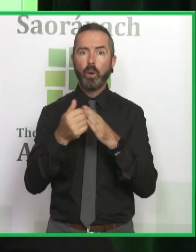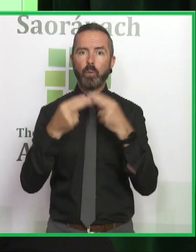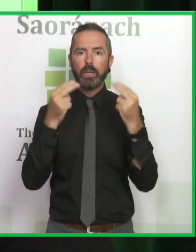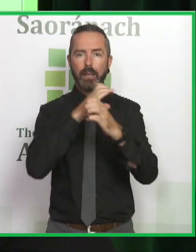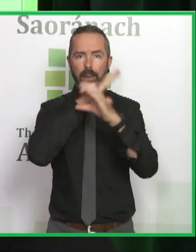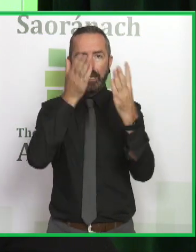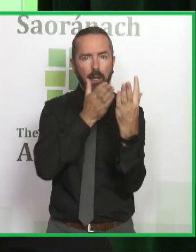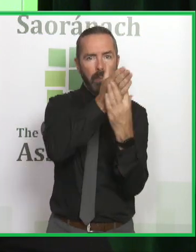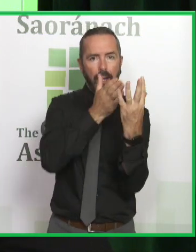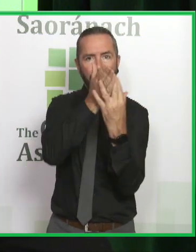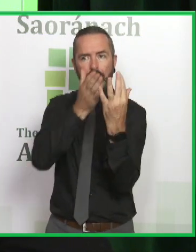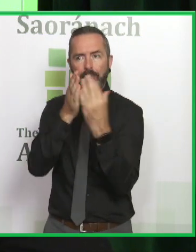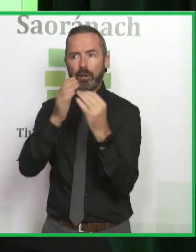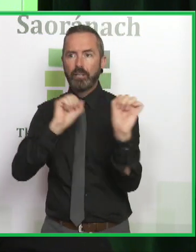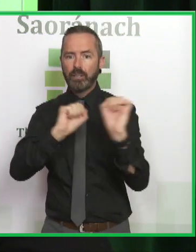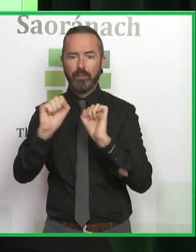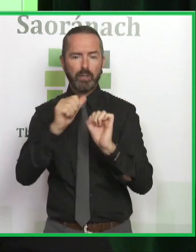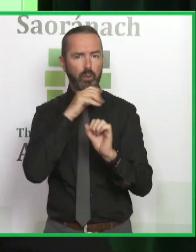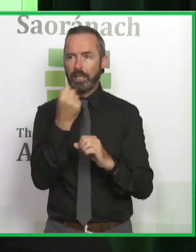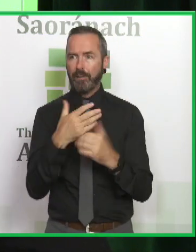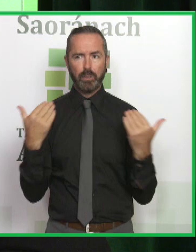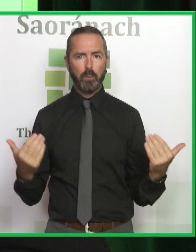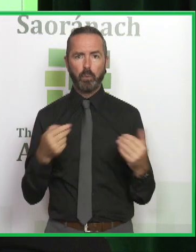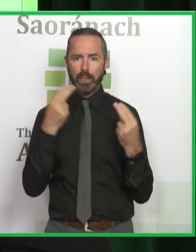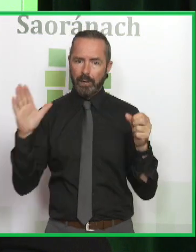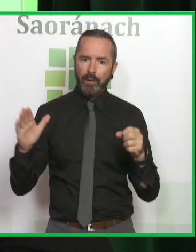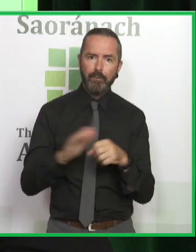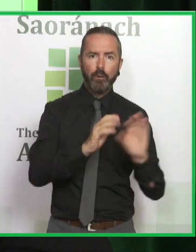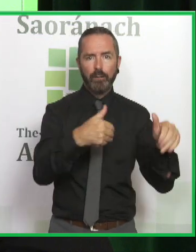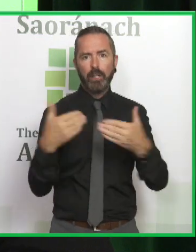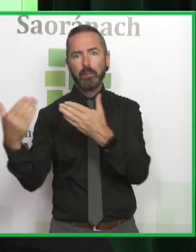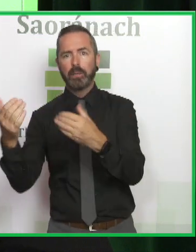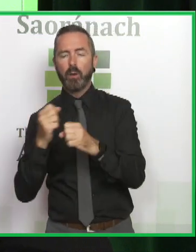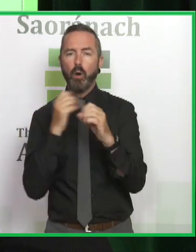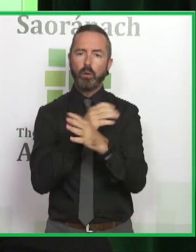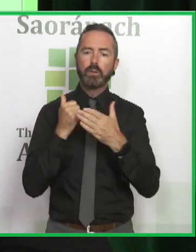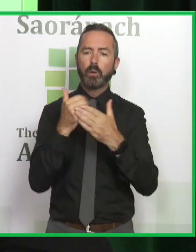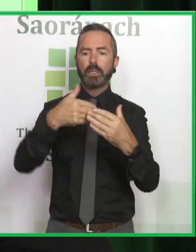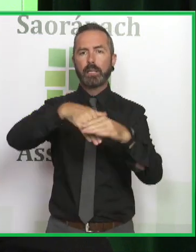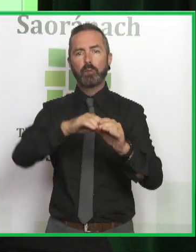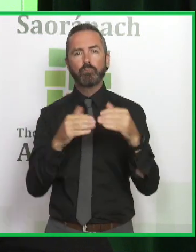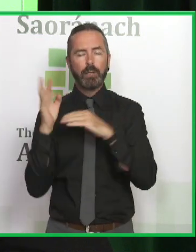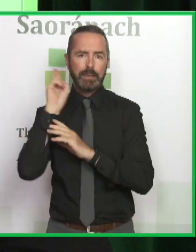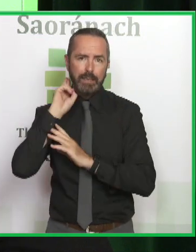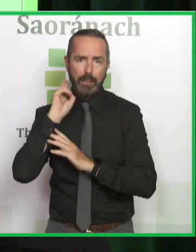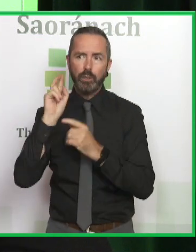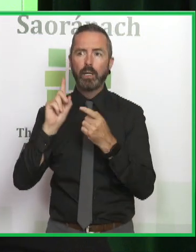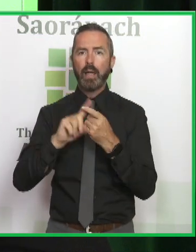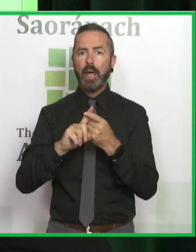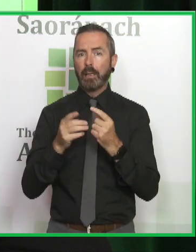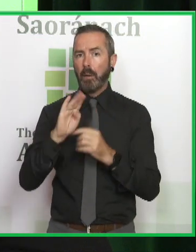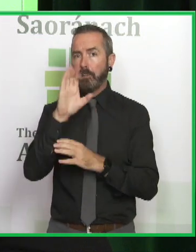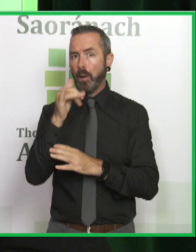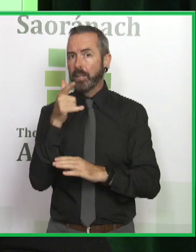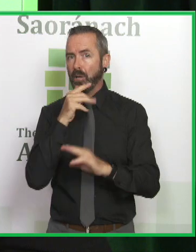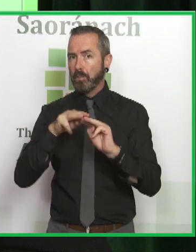pathways and joined-up services. We don't have those. We need to make sure we have the full availability of all supports, including residential. Bobby will probably